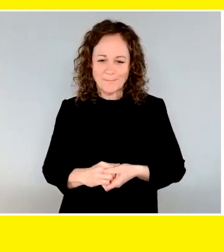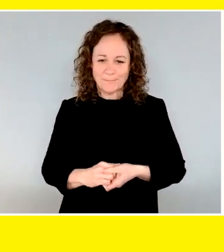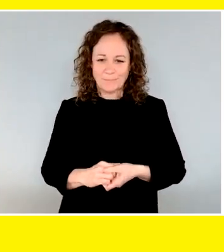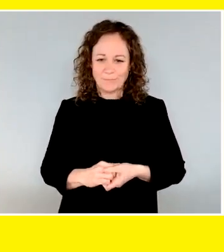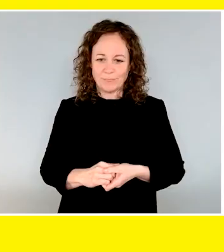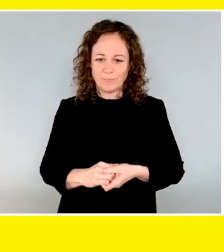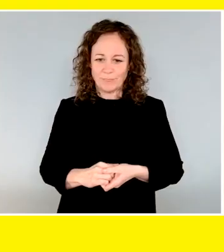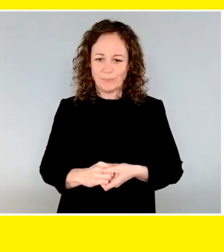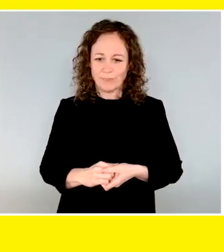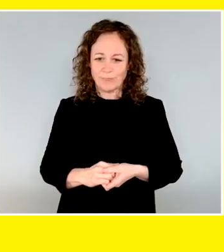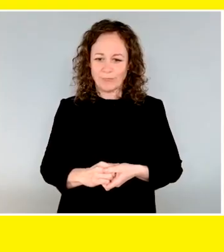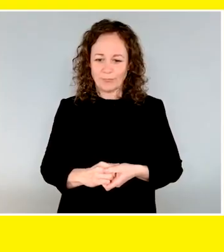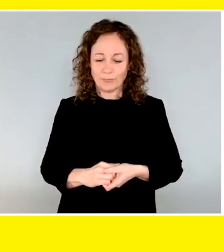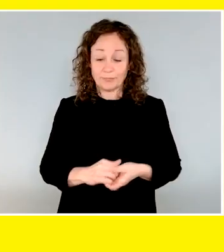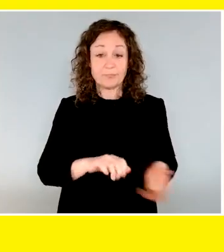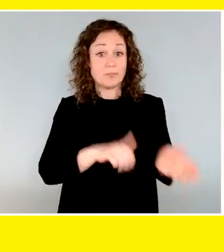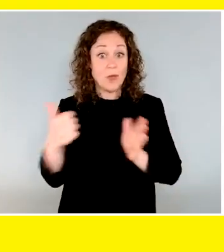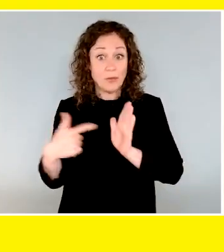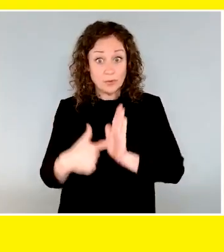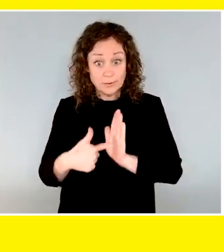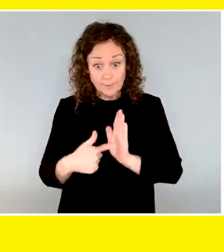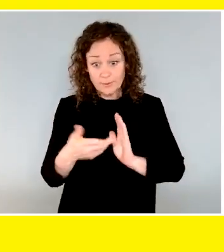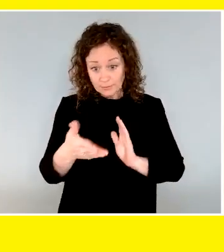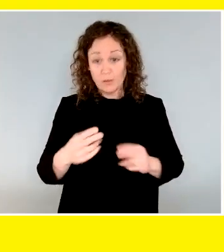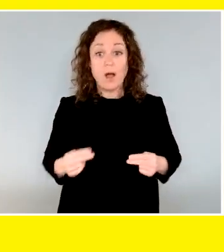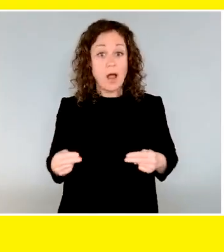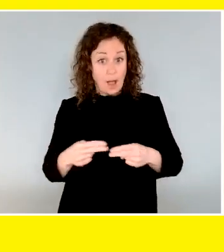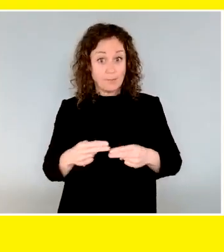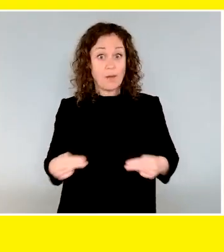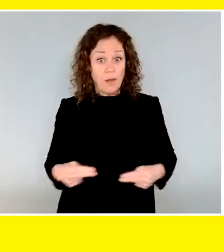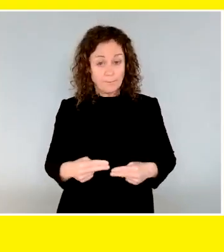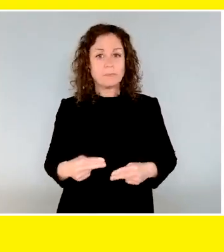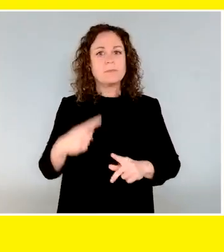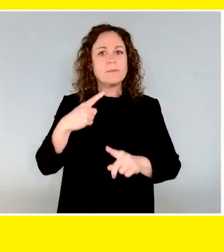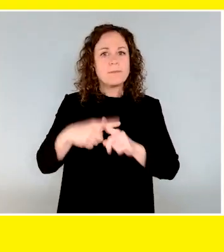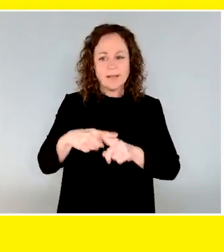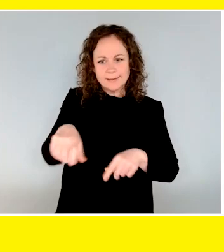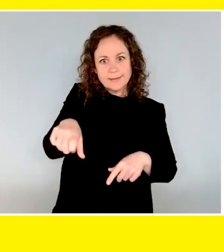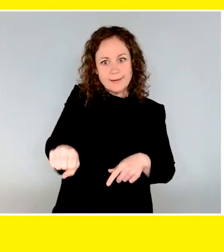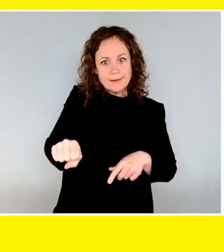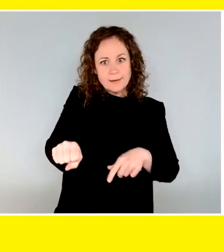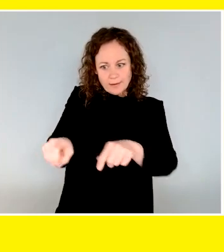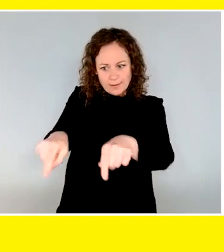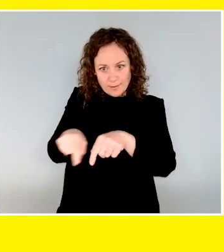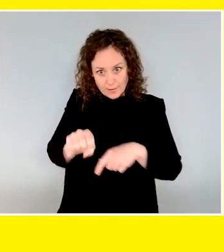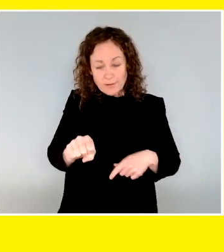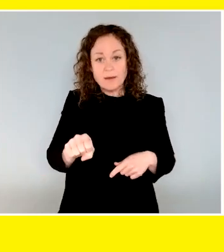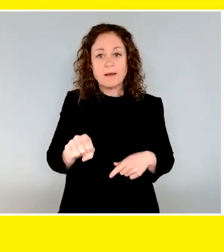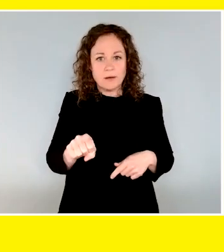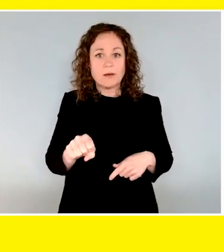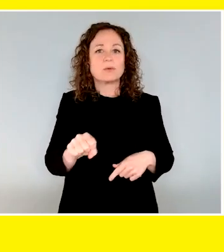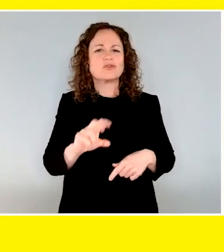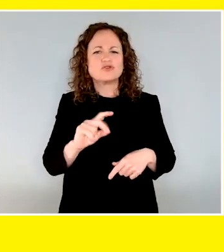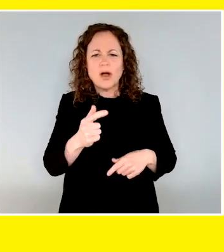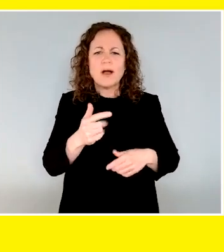Another trainer is shown with a dog wearing the body piece of the harness with the handle attached. As the dog progresses, the handle is attached